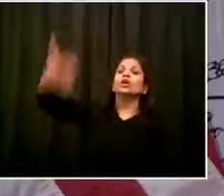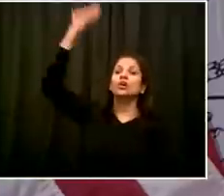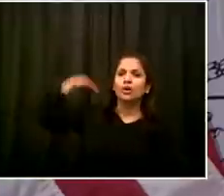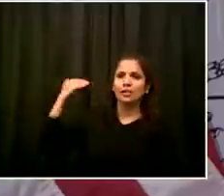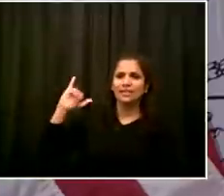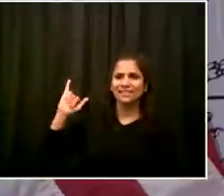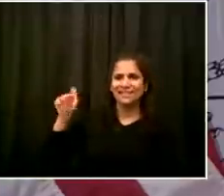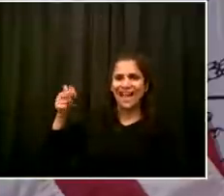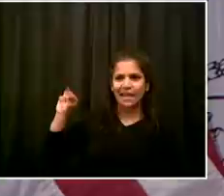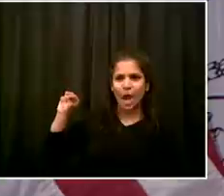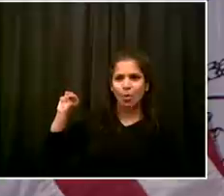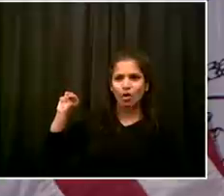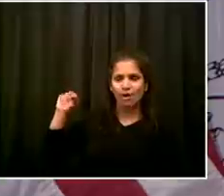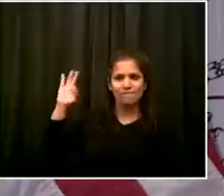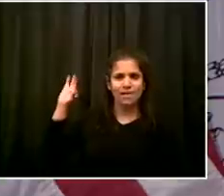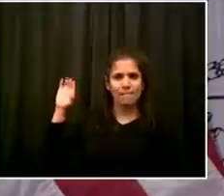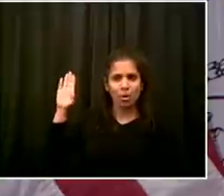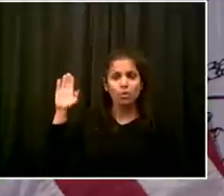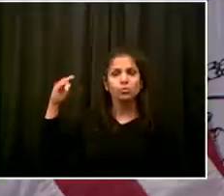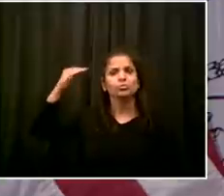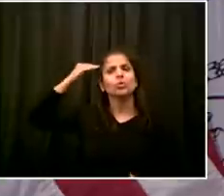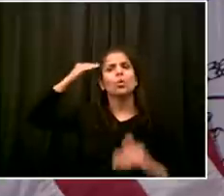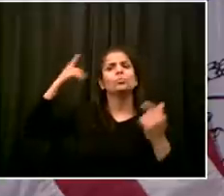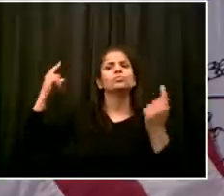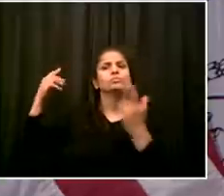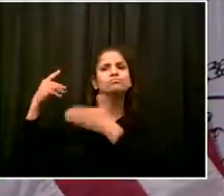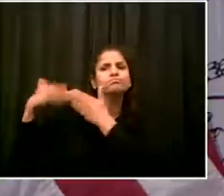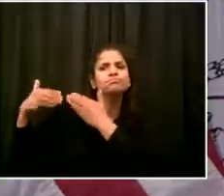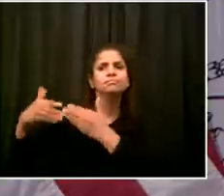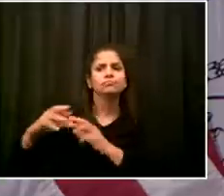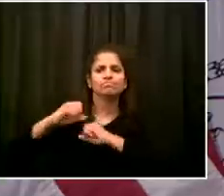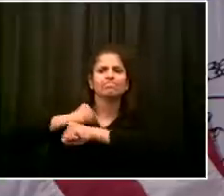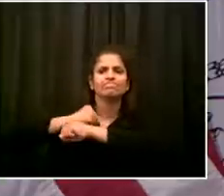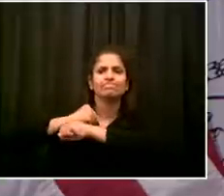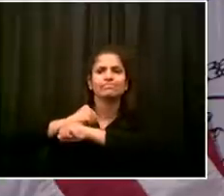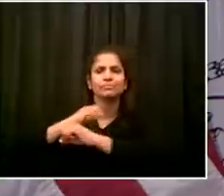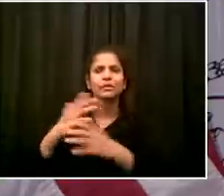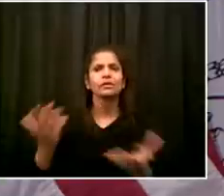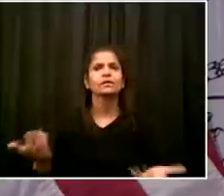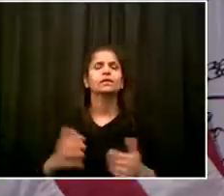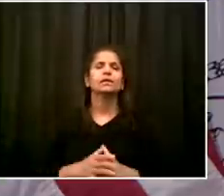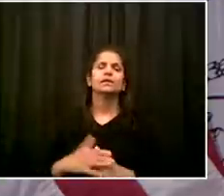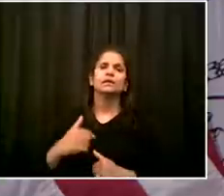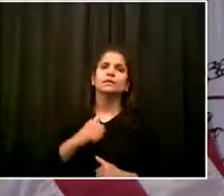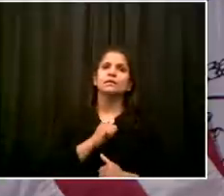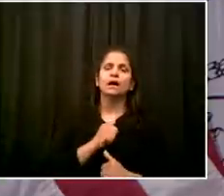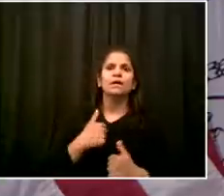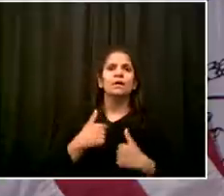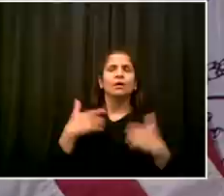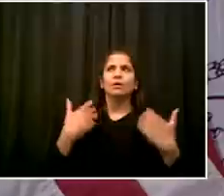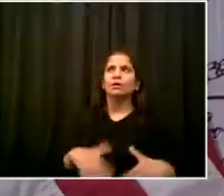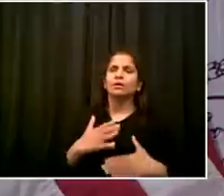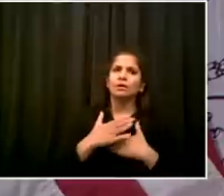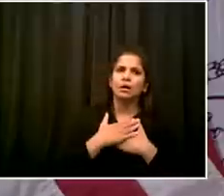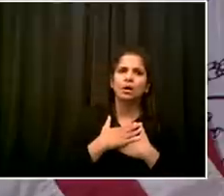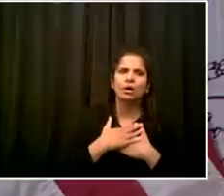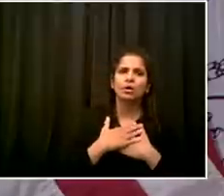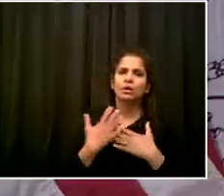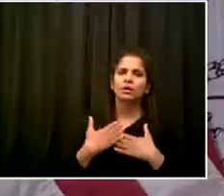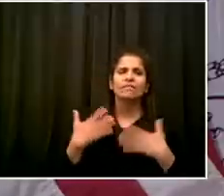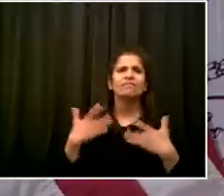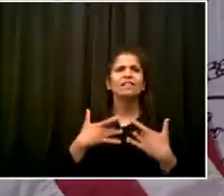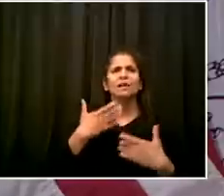versus what we were seeing at the time on March 1st was the first case in this city,